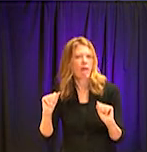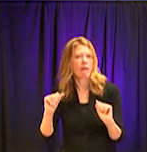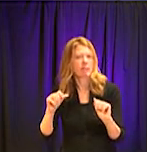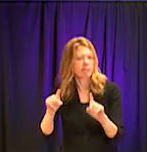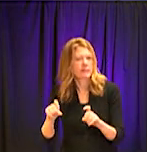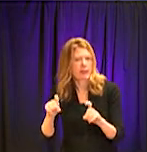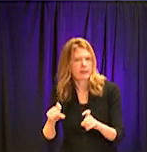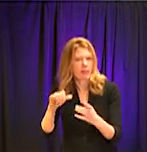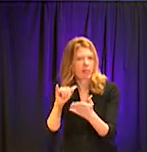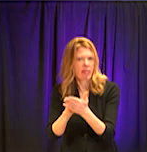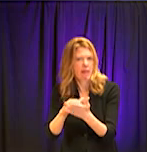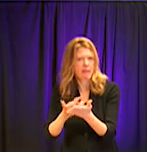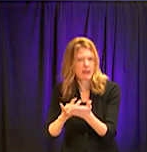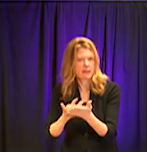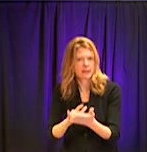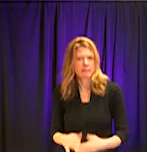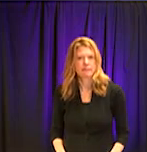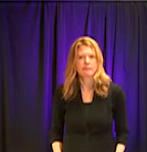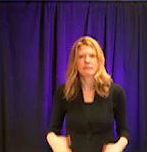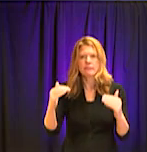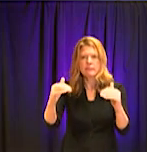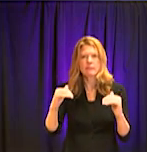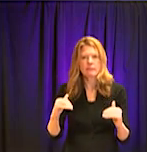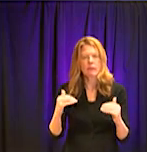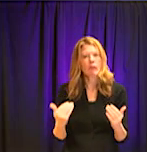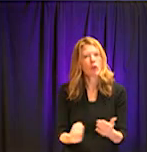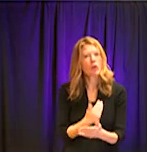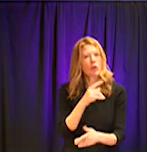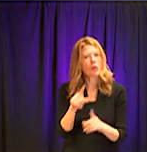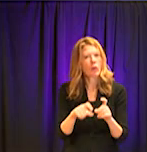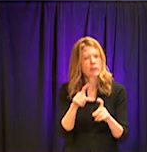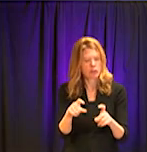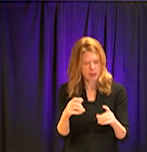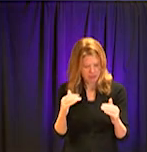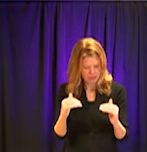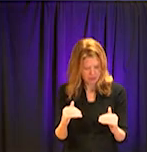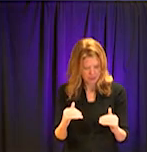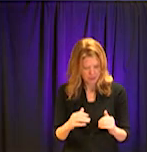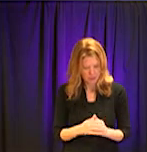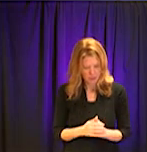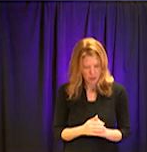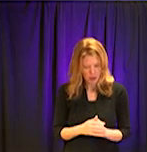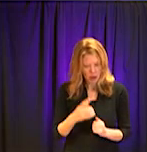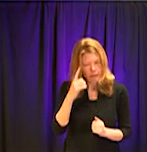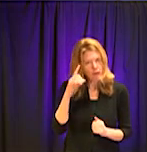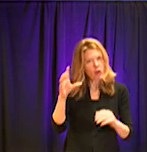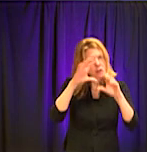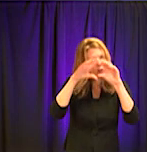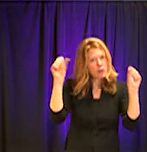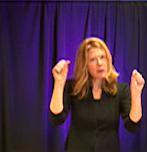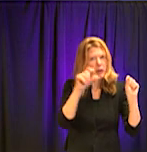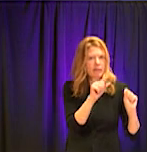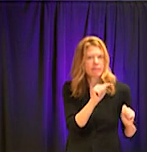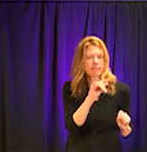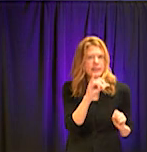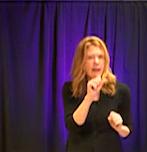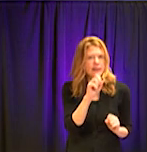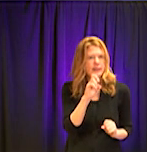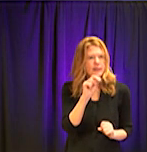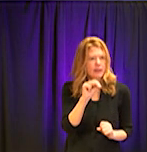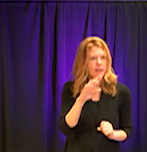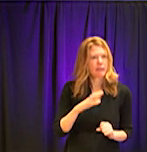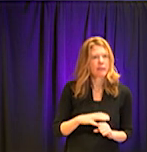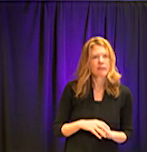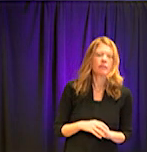Another question we hear, we go to Lakeitha. Two questions for, uh, Superintendent Tyson. The verge application that students are